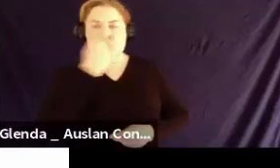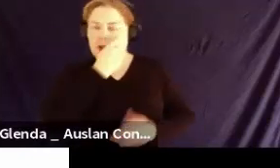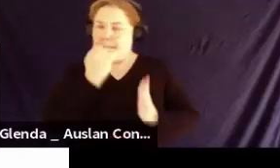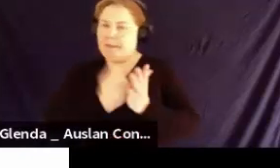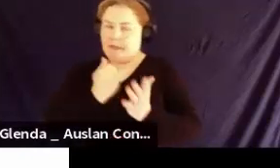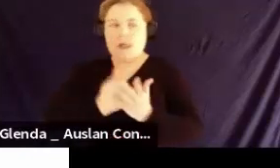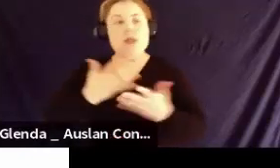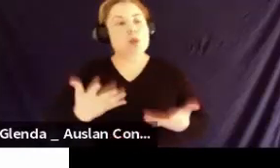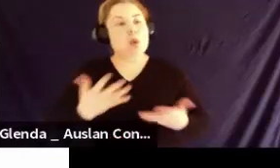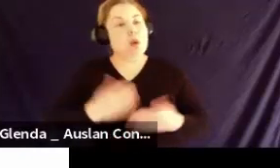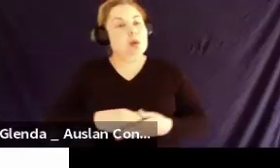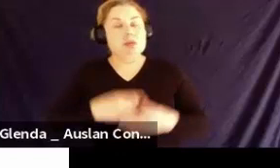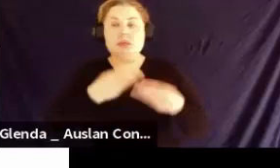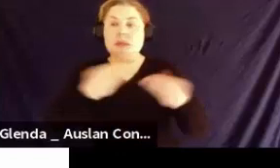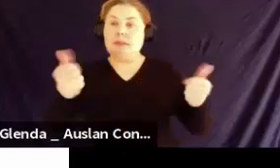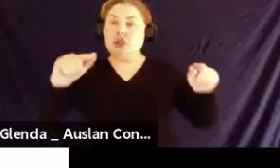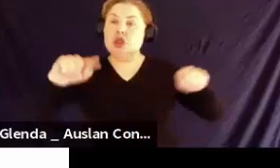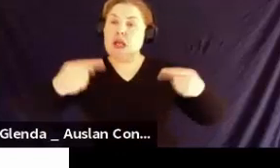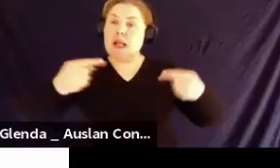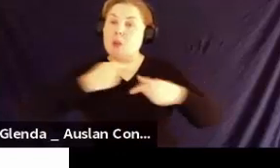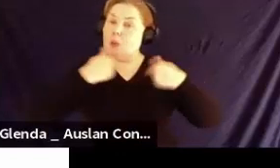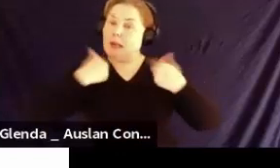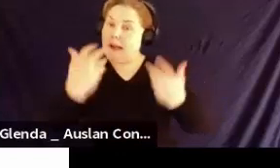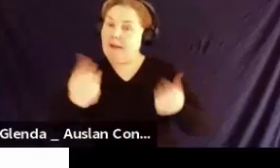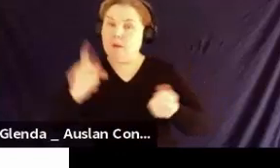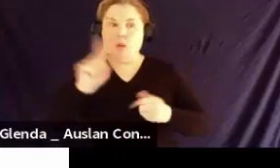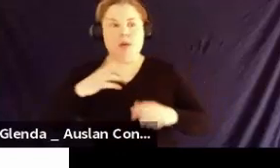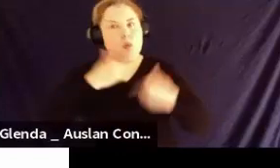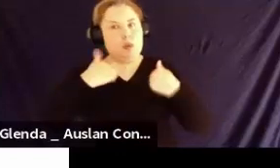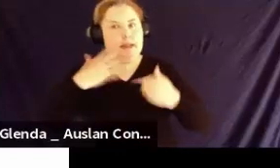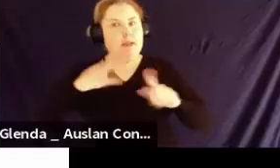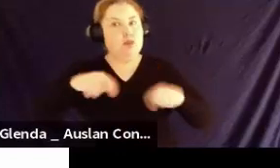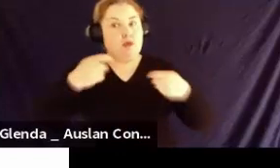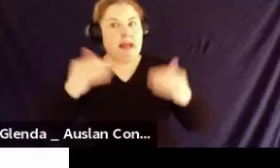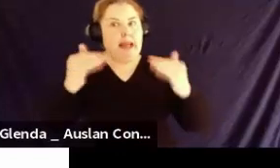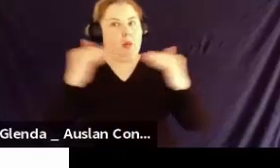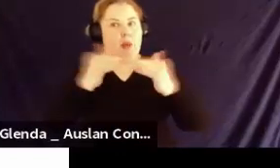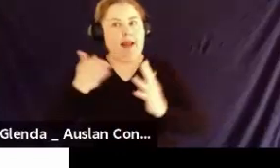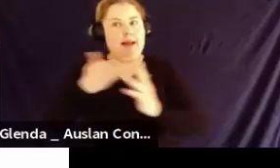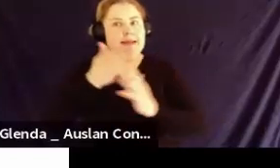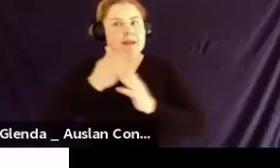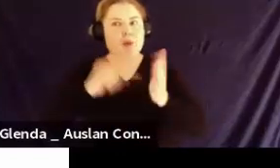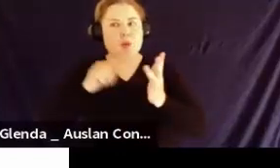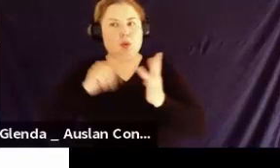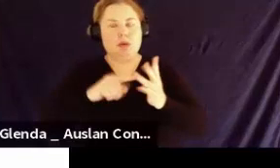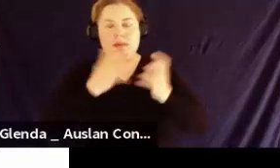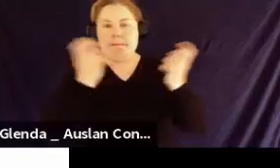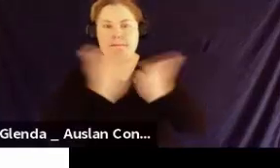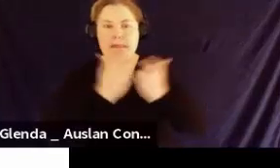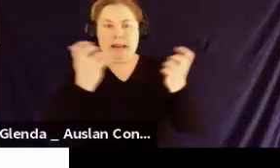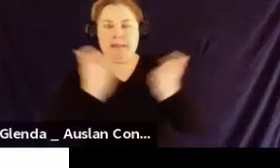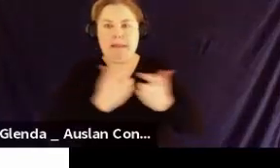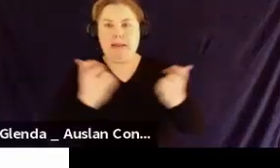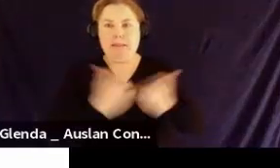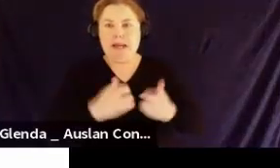challenges we have were to provide equal access to the platforms, and there are many, many platforms. Today, we will be focusing